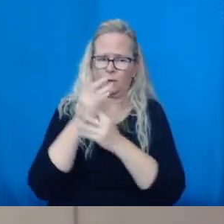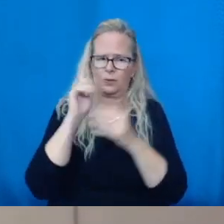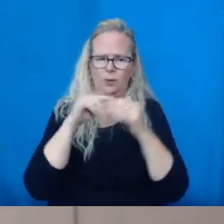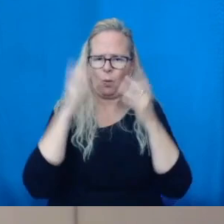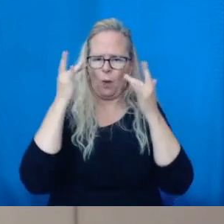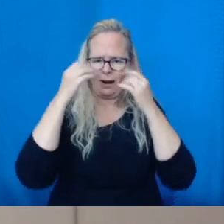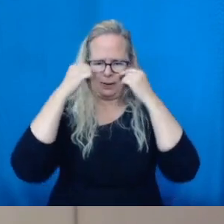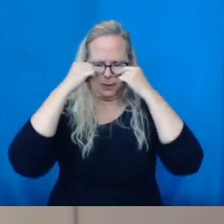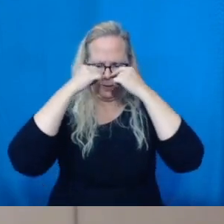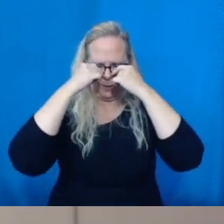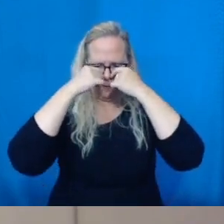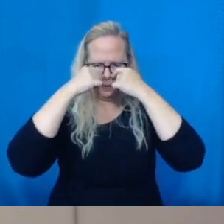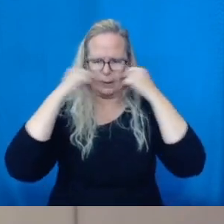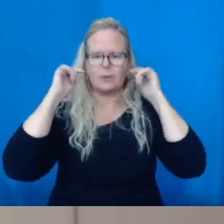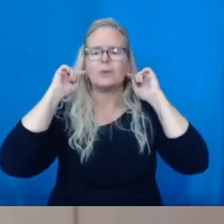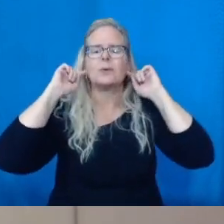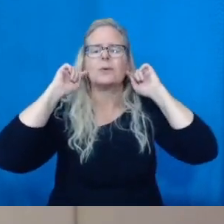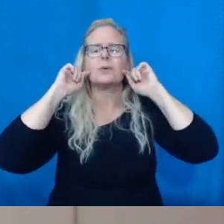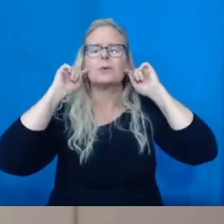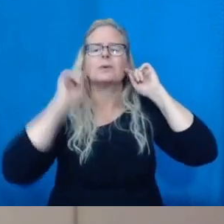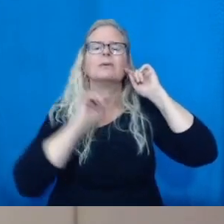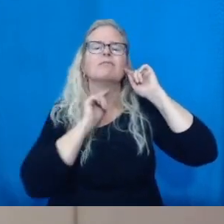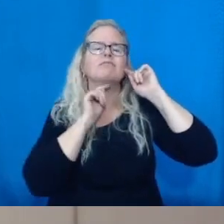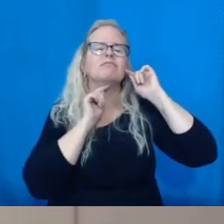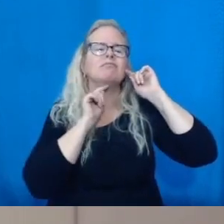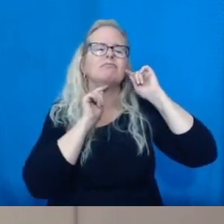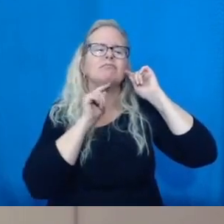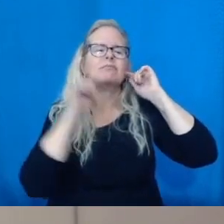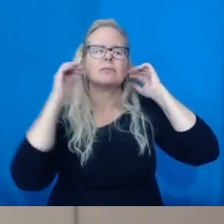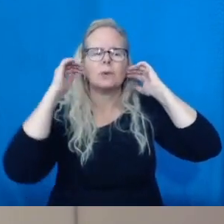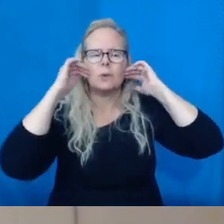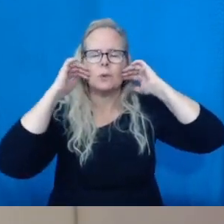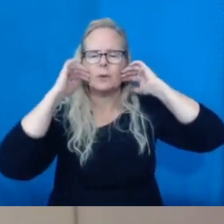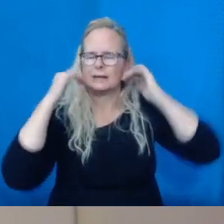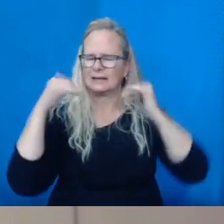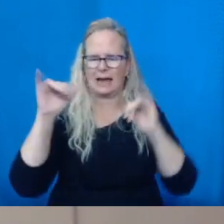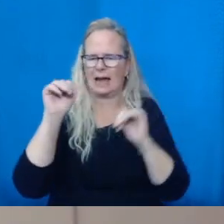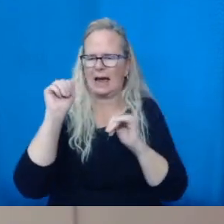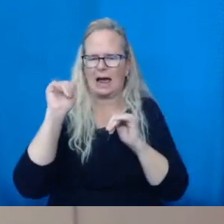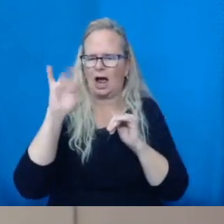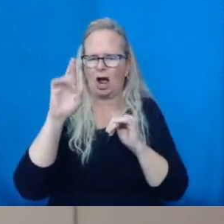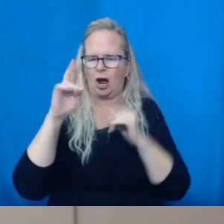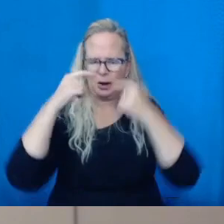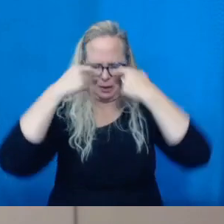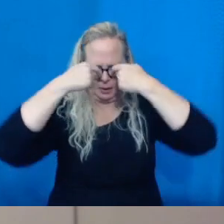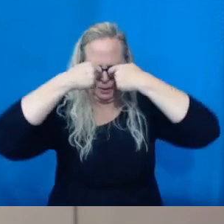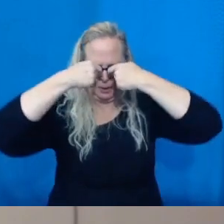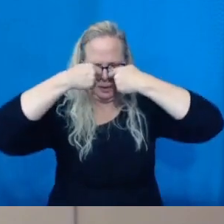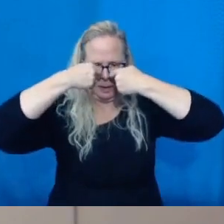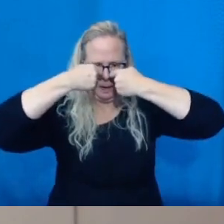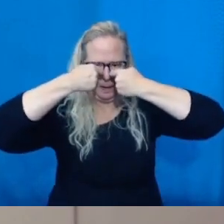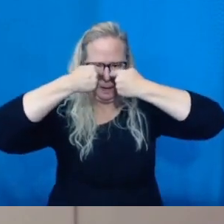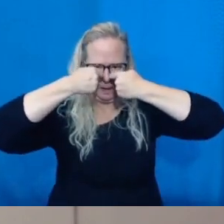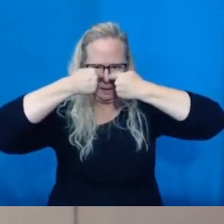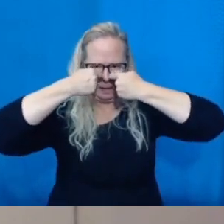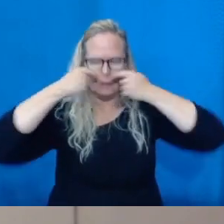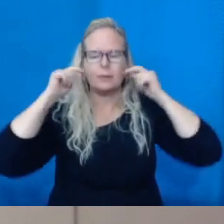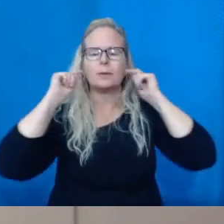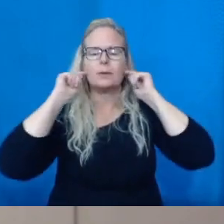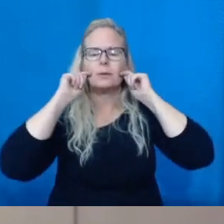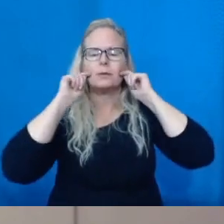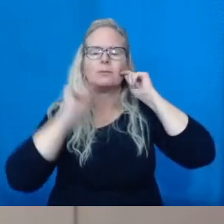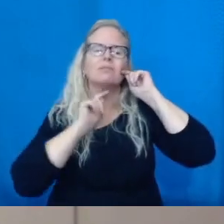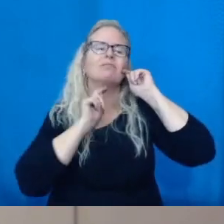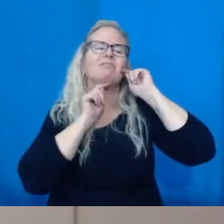I can feel all my breath coming at the side. So it's probably leaking 20 to 50% of the air is not even going through the